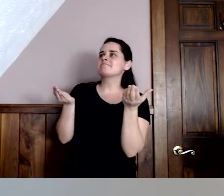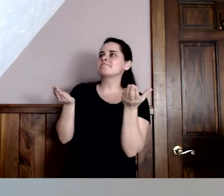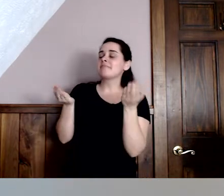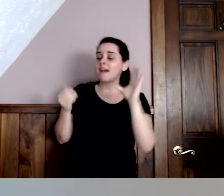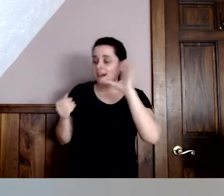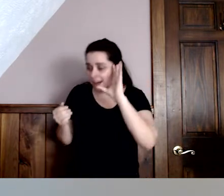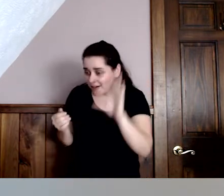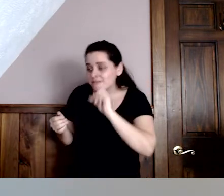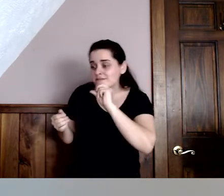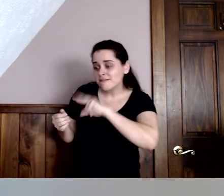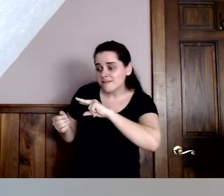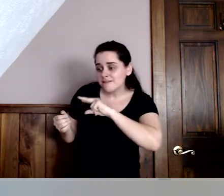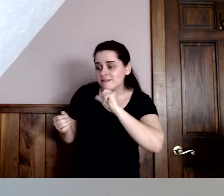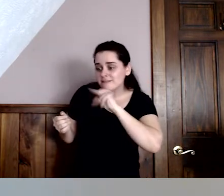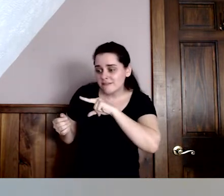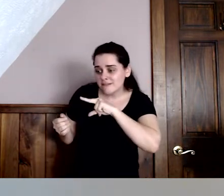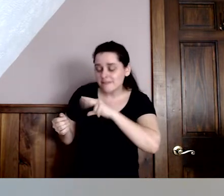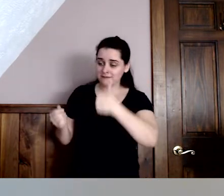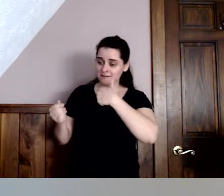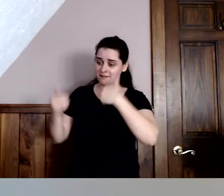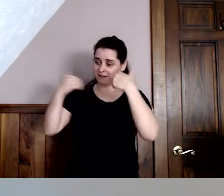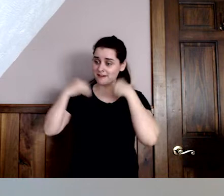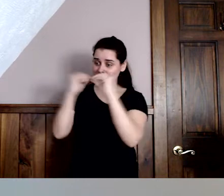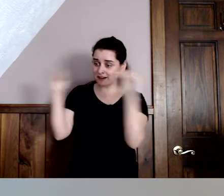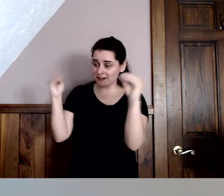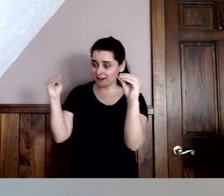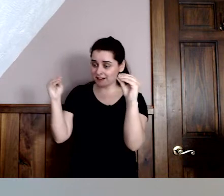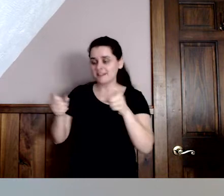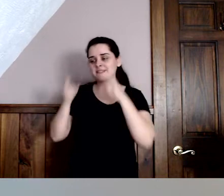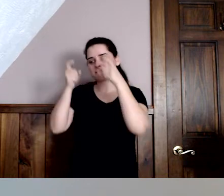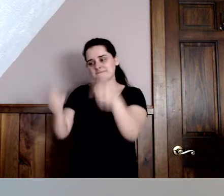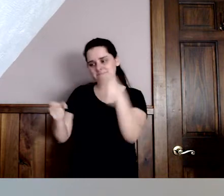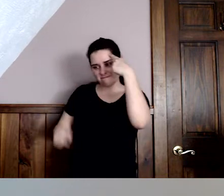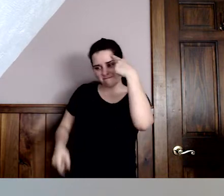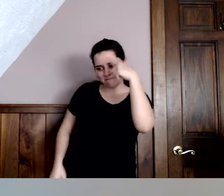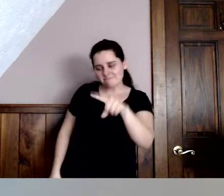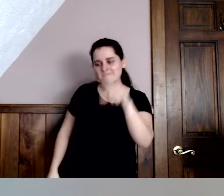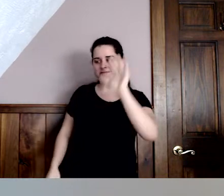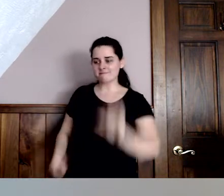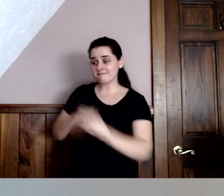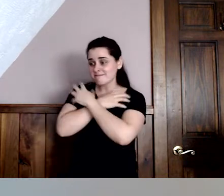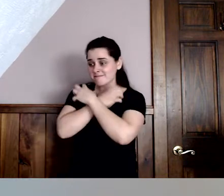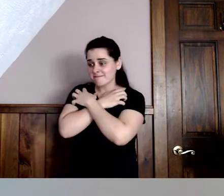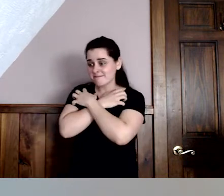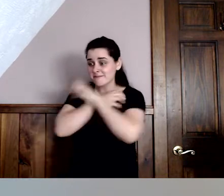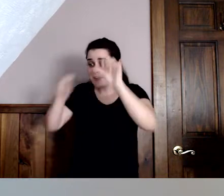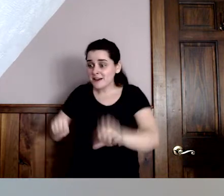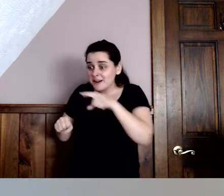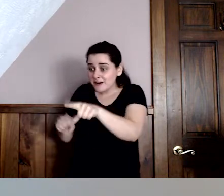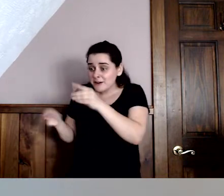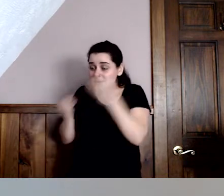I have a kiss for Little Bear. It's from his grandmother. Will you take it to him, frog?